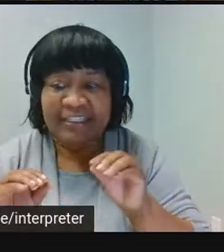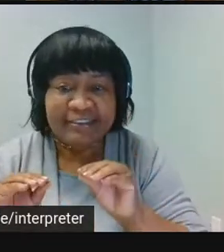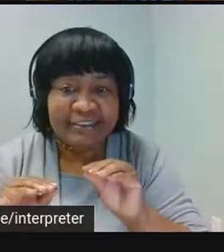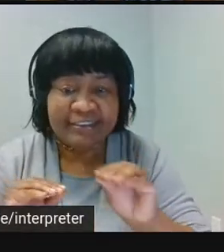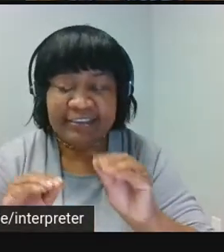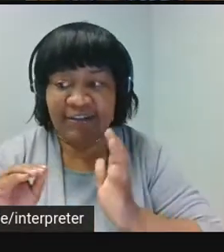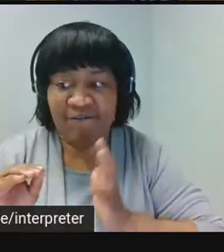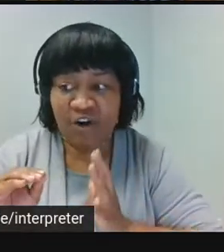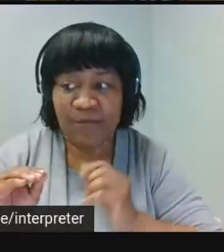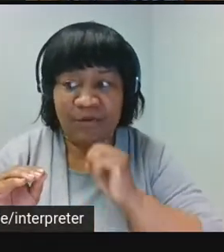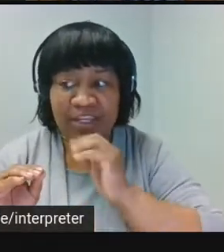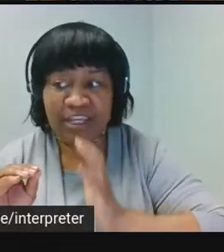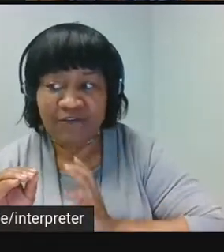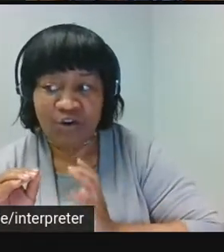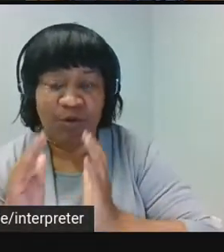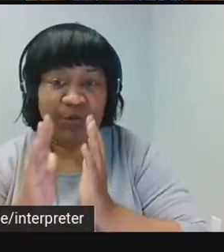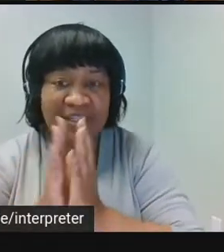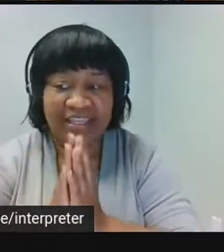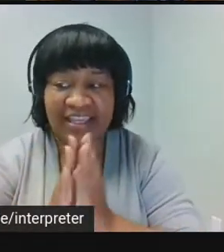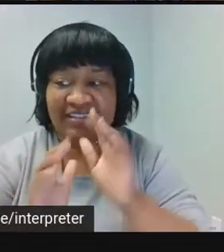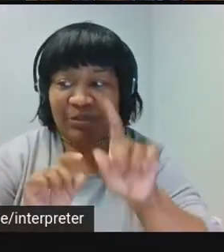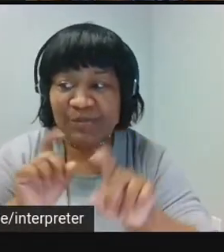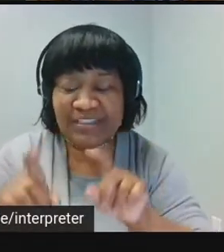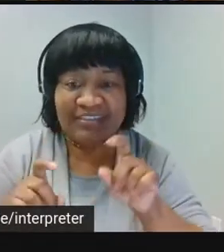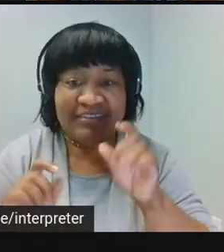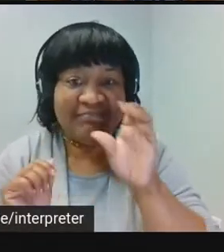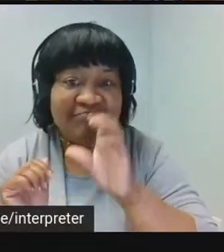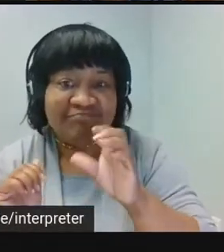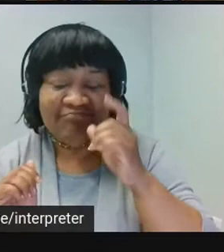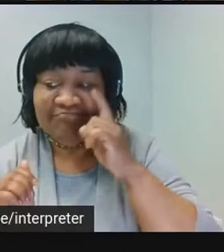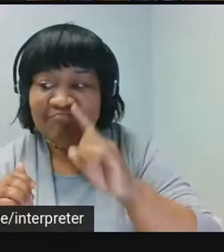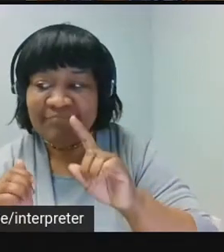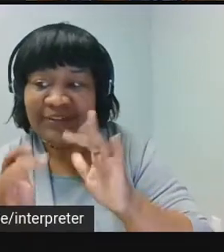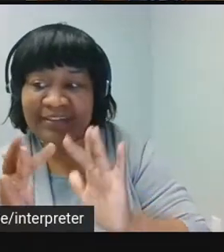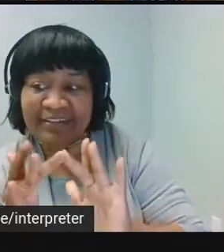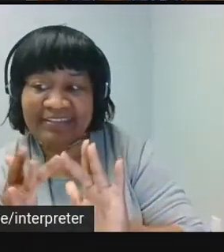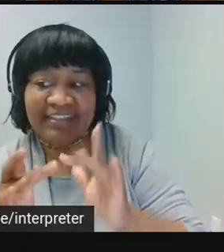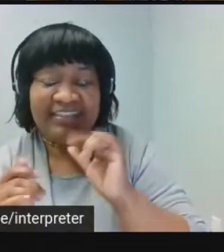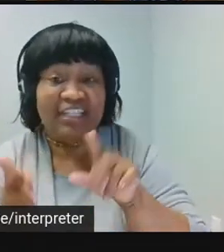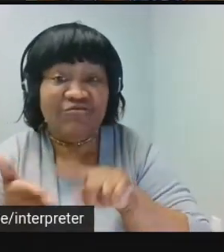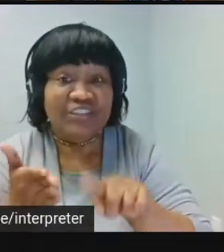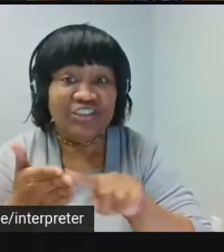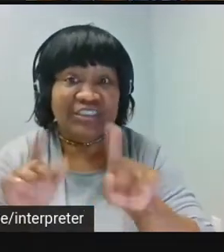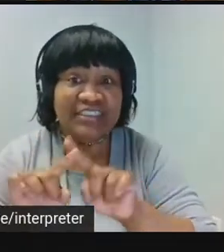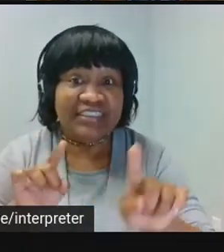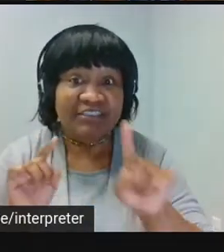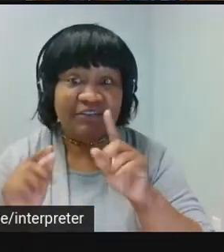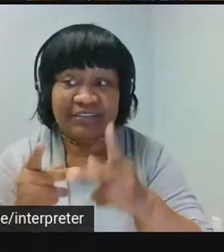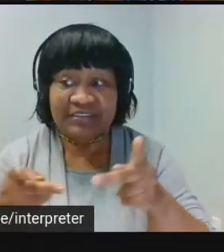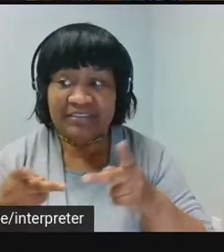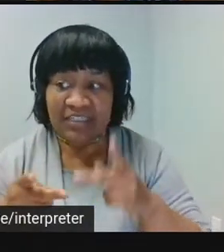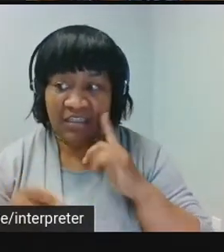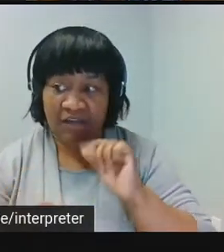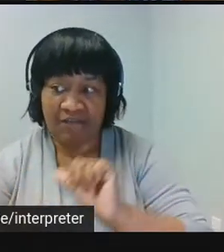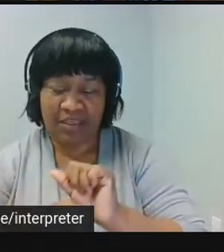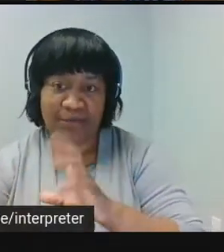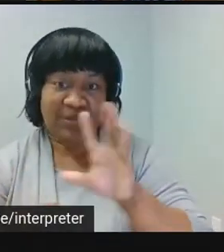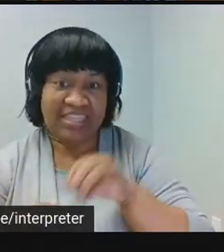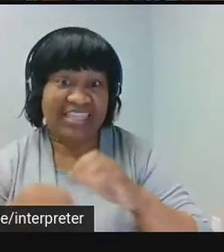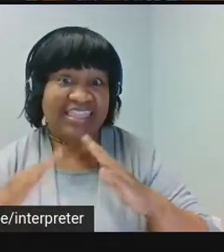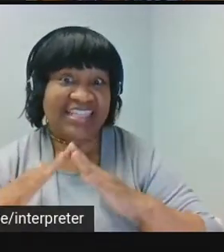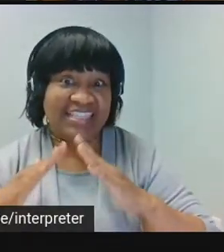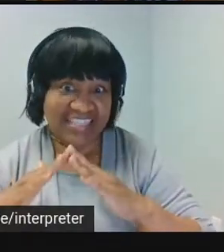of formal and informal requests, asking questions, seeking contacts, and researching different sites of labor and city